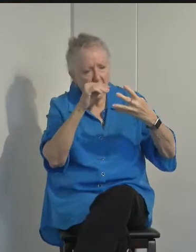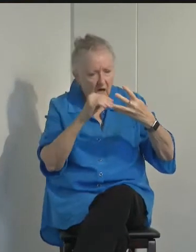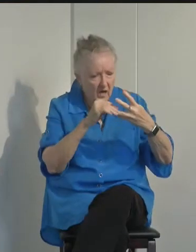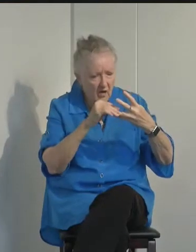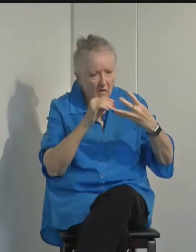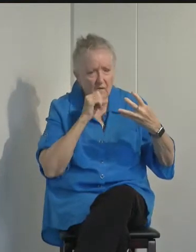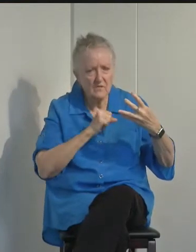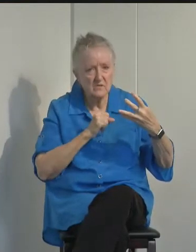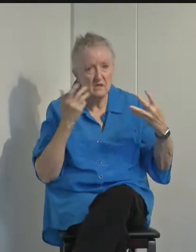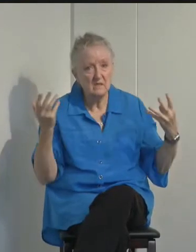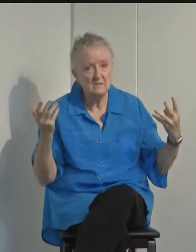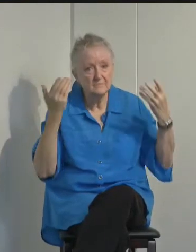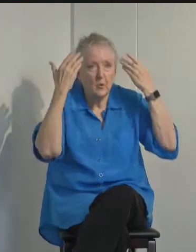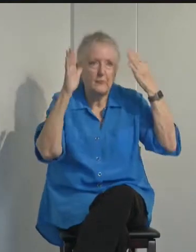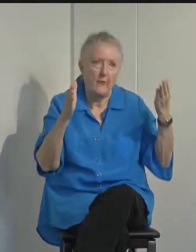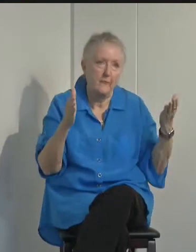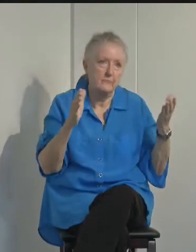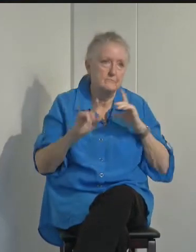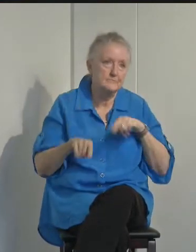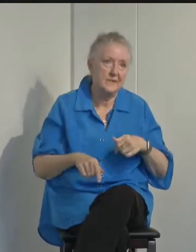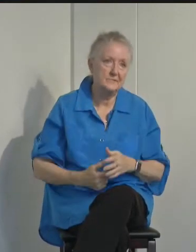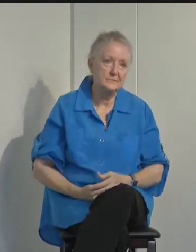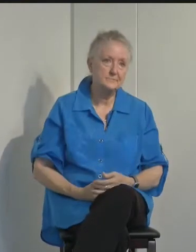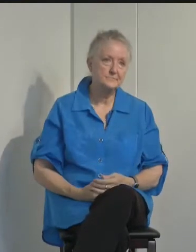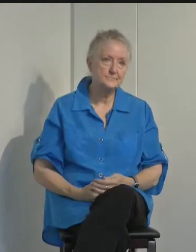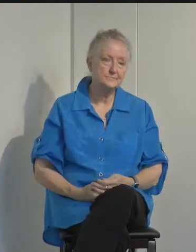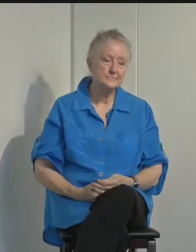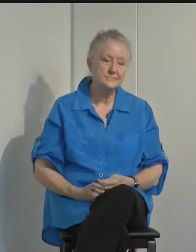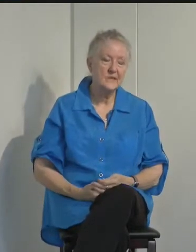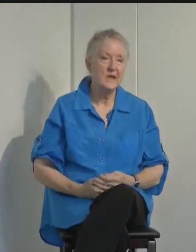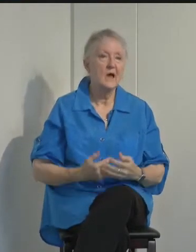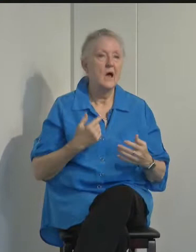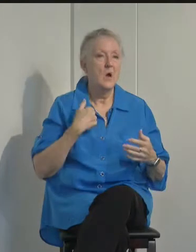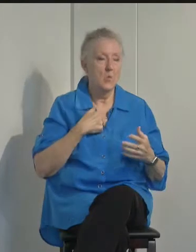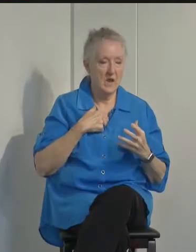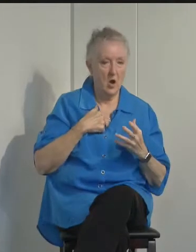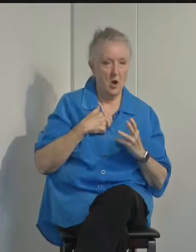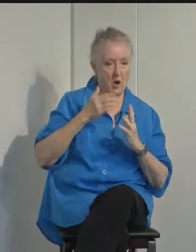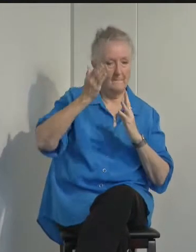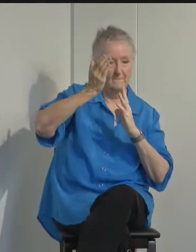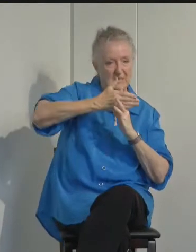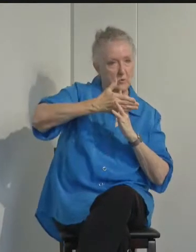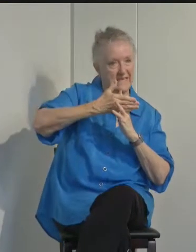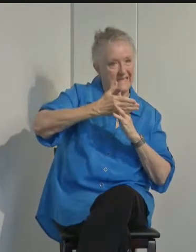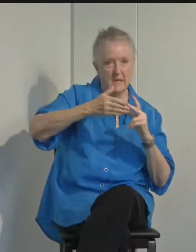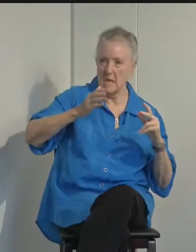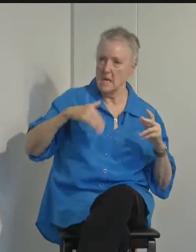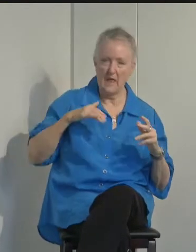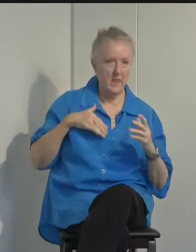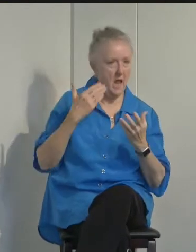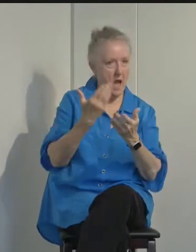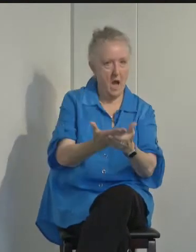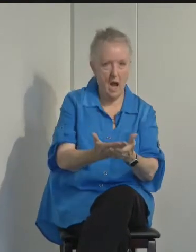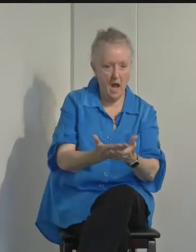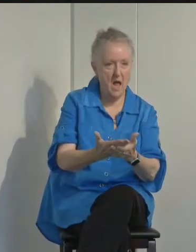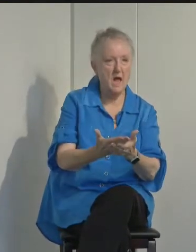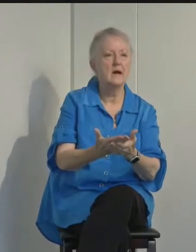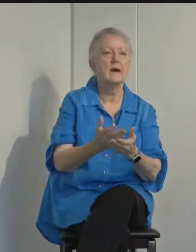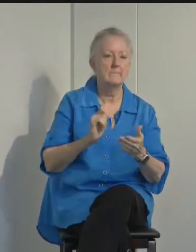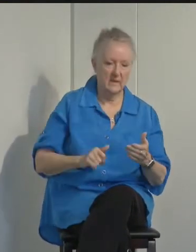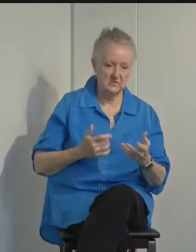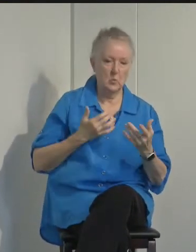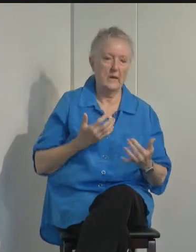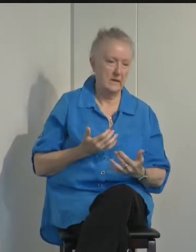Answer? Don't know. We are in an in-between, not-there-yet-and-we-must-wait